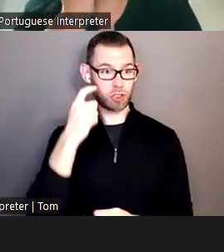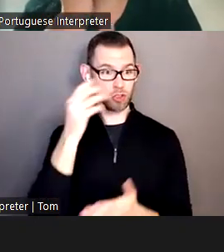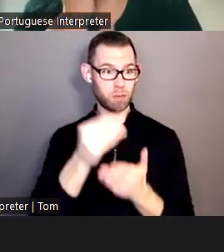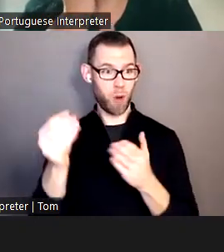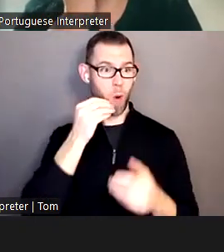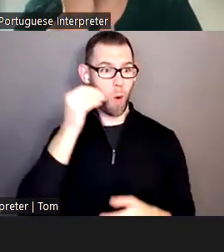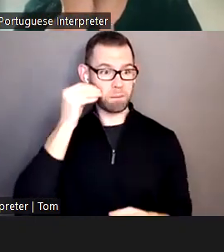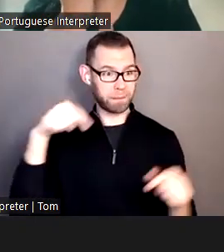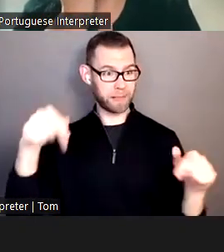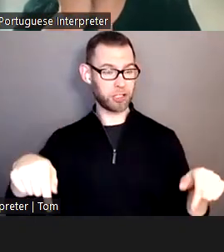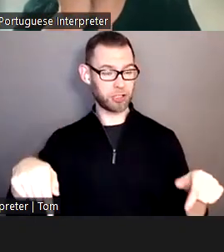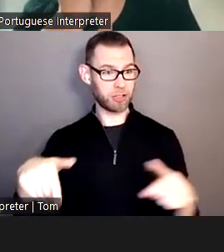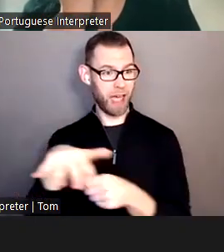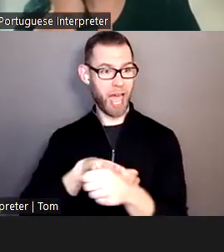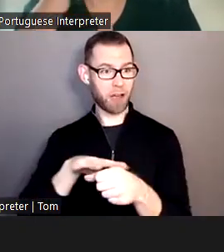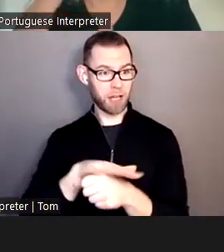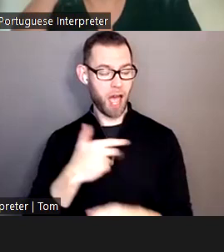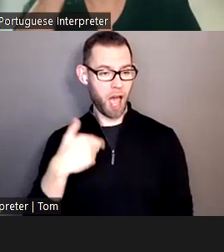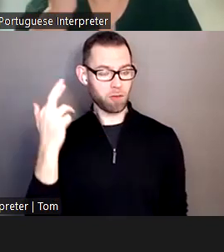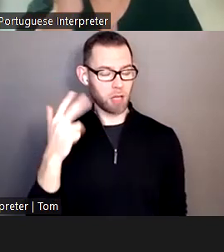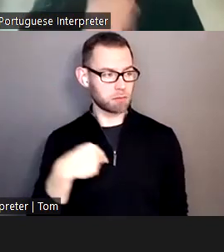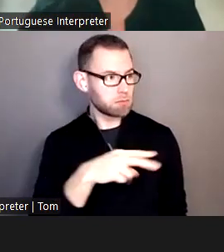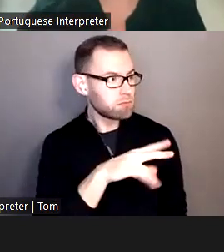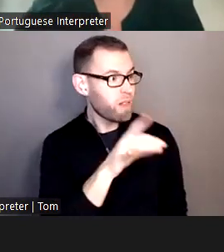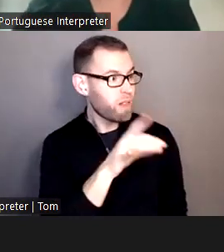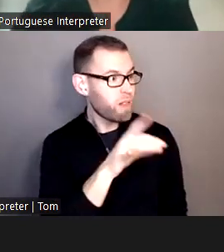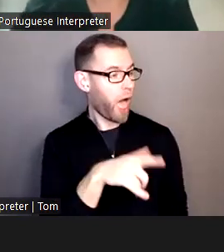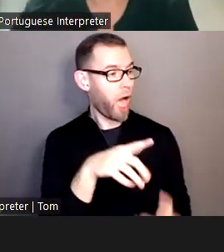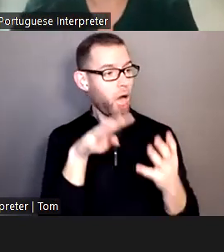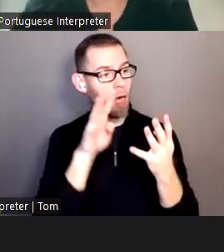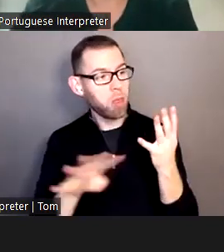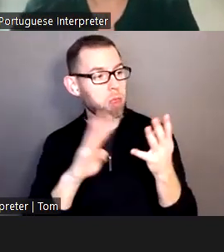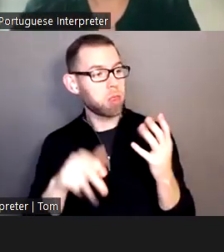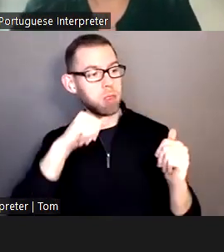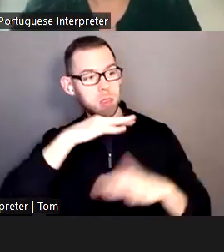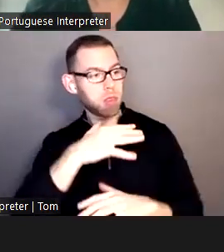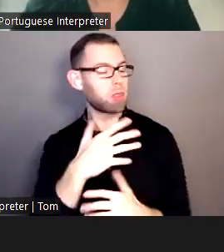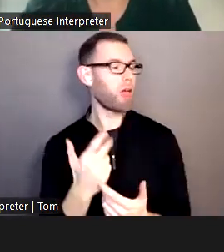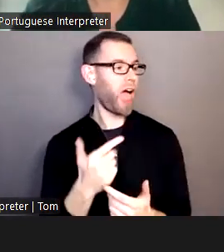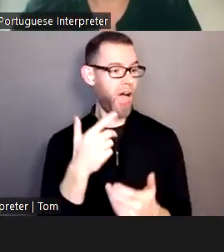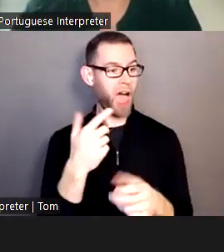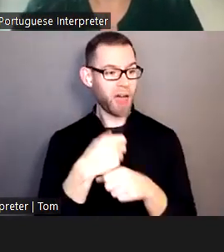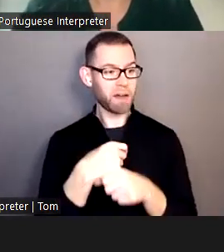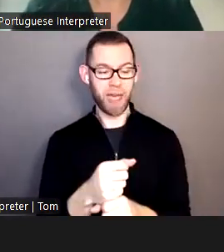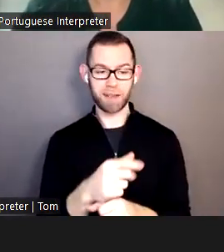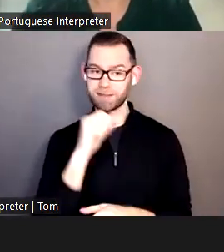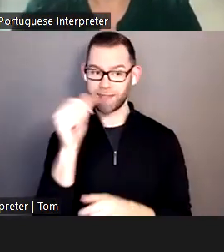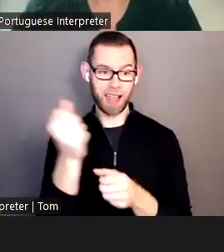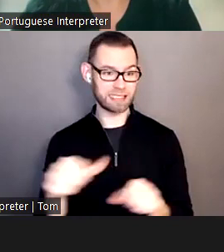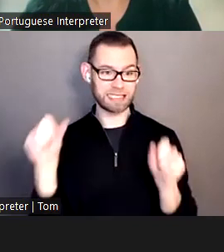was polluting and like creating unsafe conditions, not just for me as a neighbor,